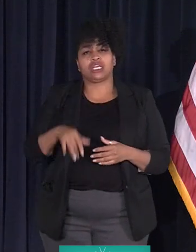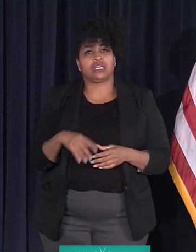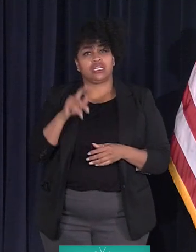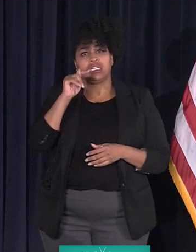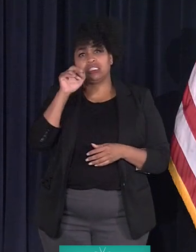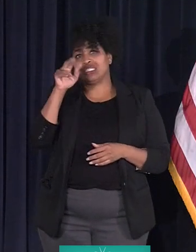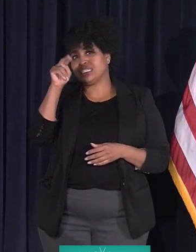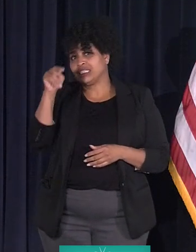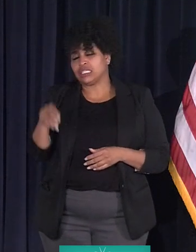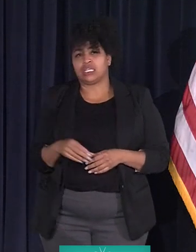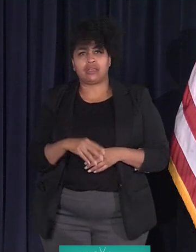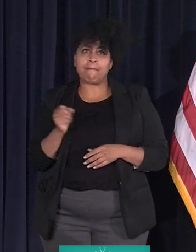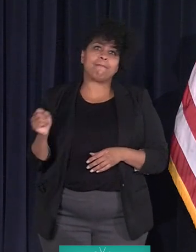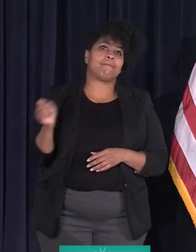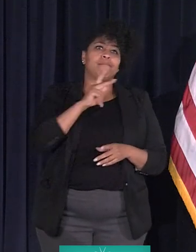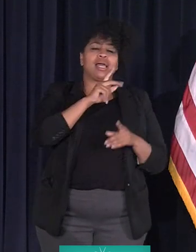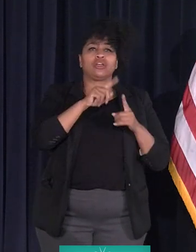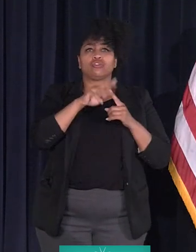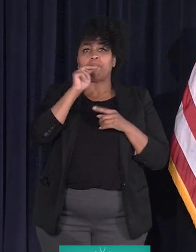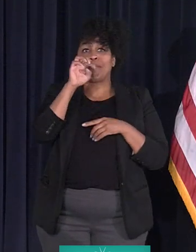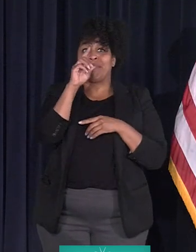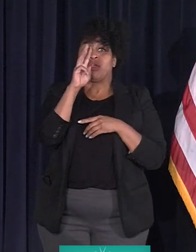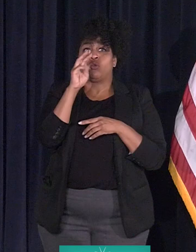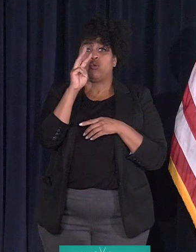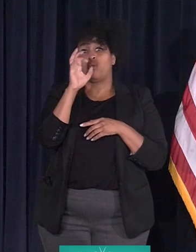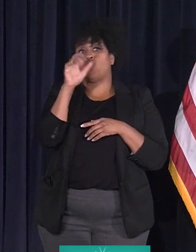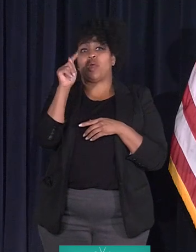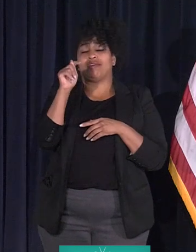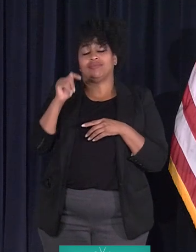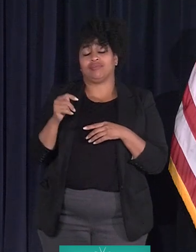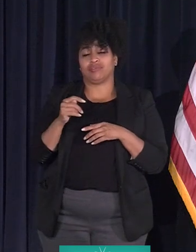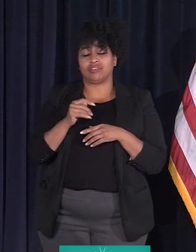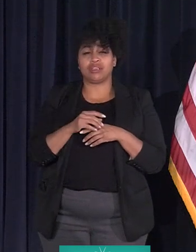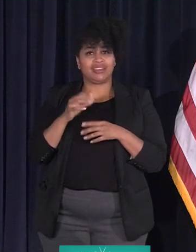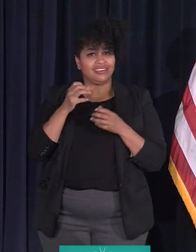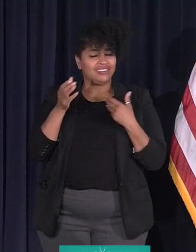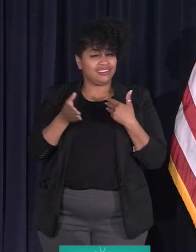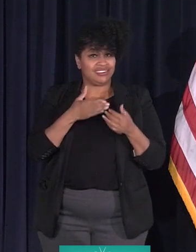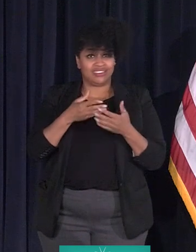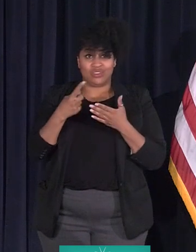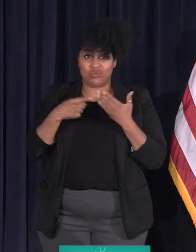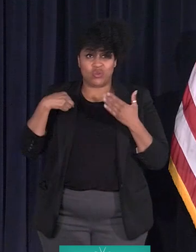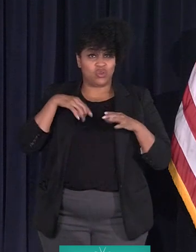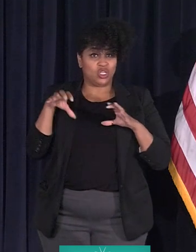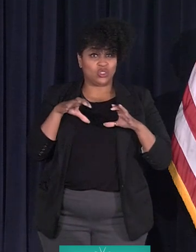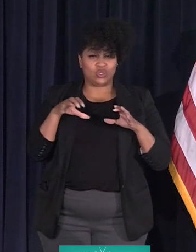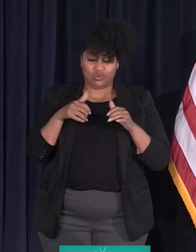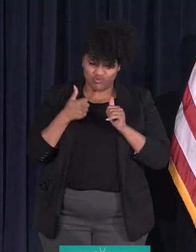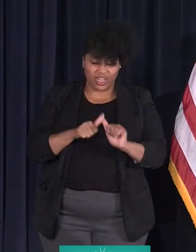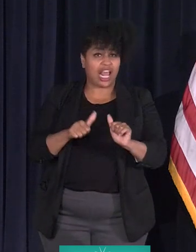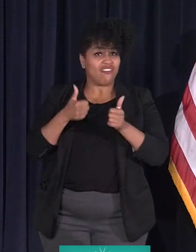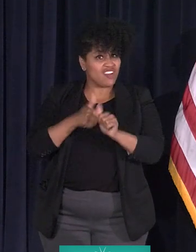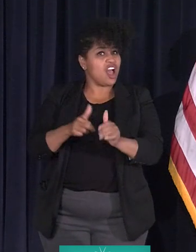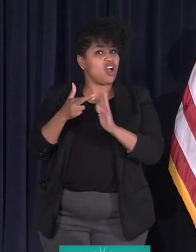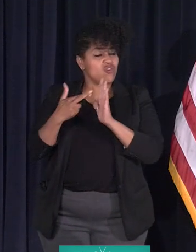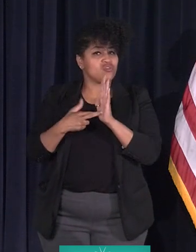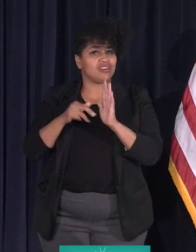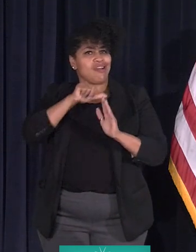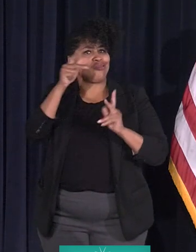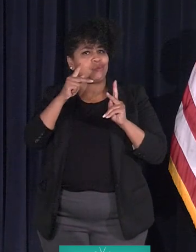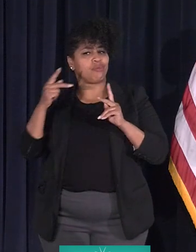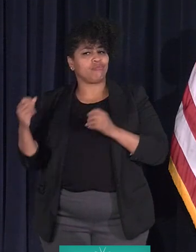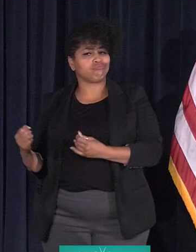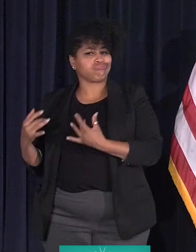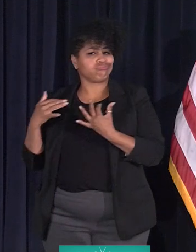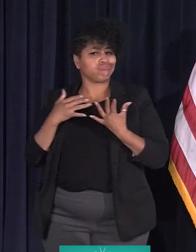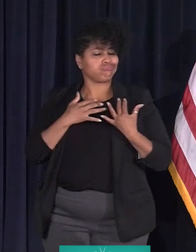back to the Midwest. So despite everything we've done, there are a whole lot more folks closer. And now